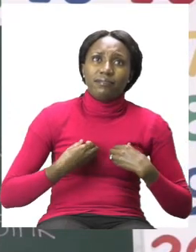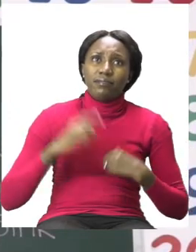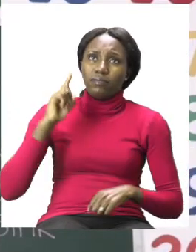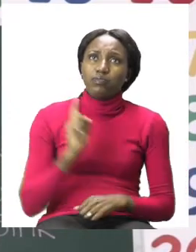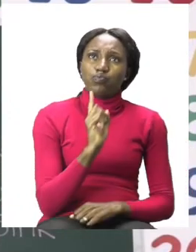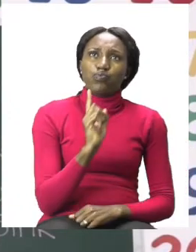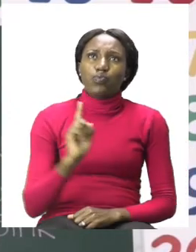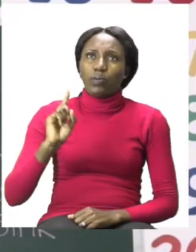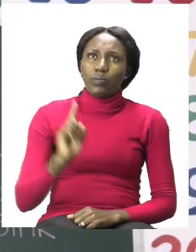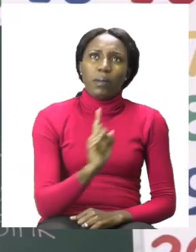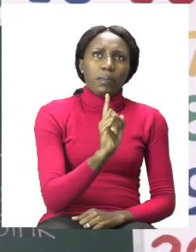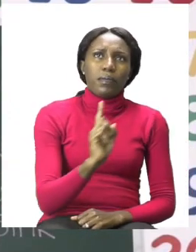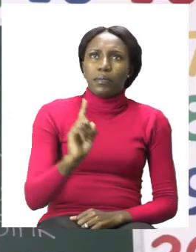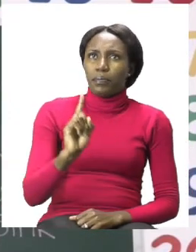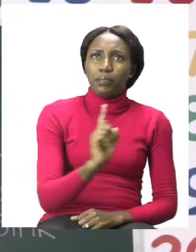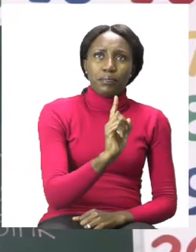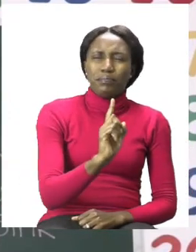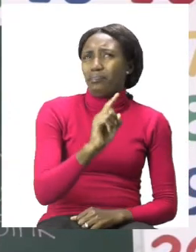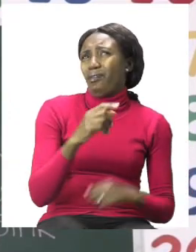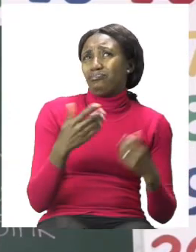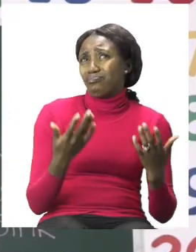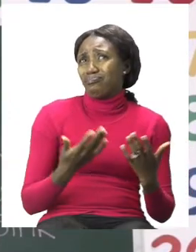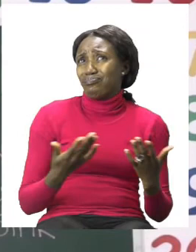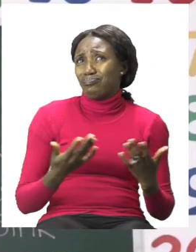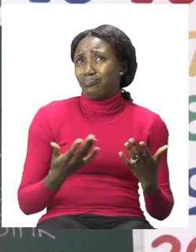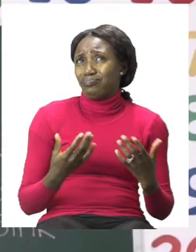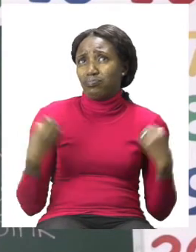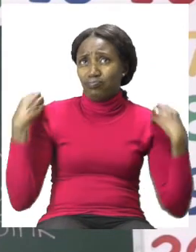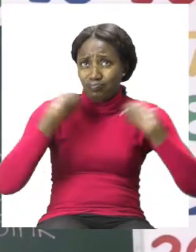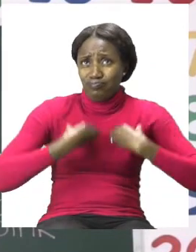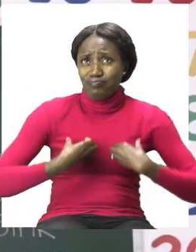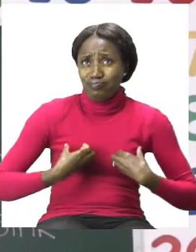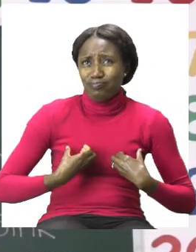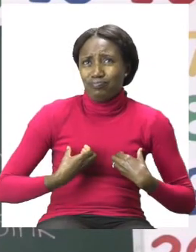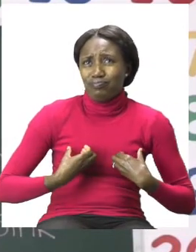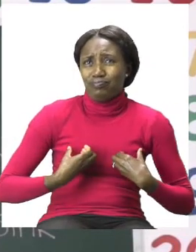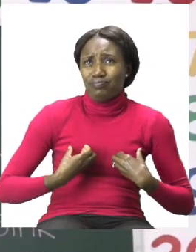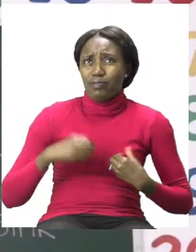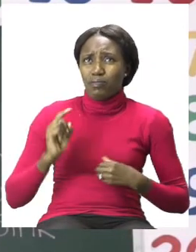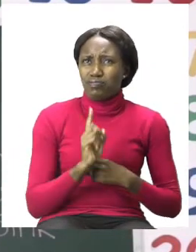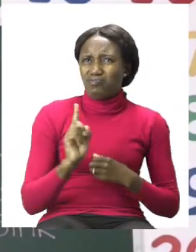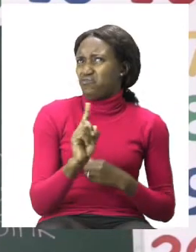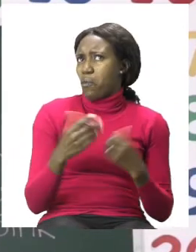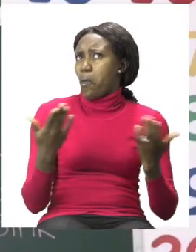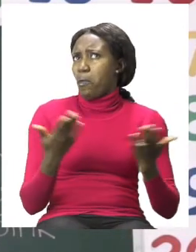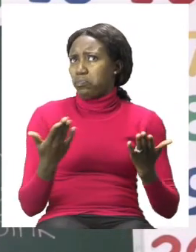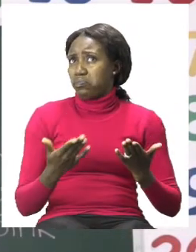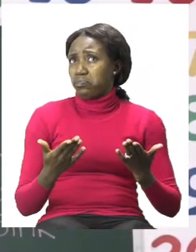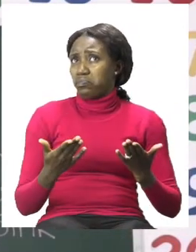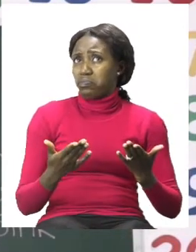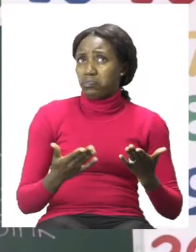somewhere. So when we carry a bag on our back and going somewhere are we going